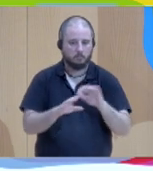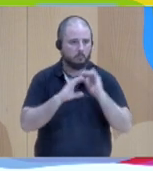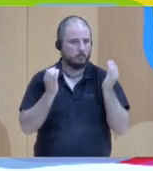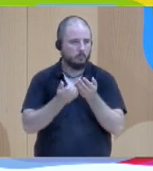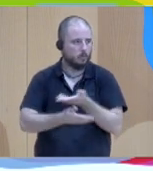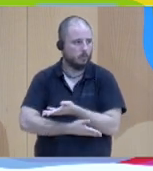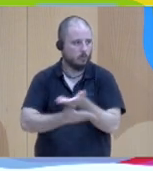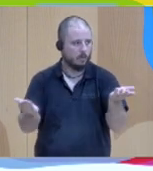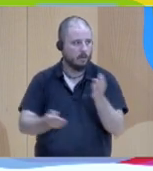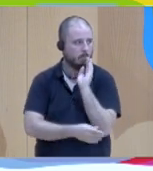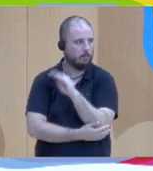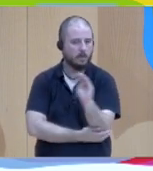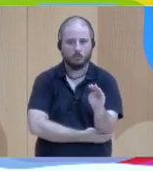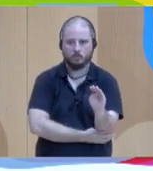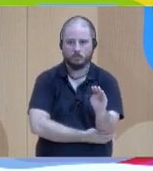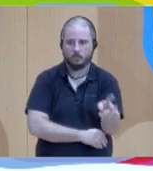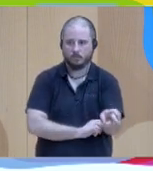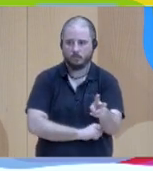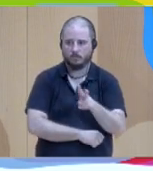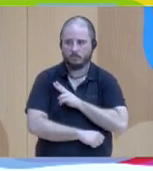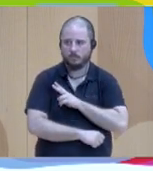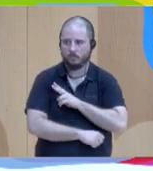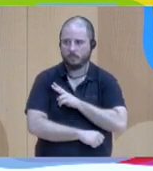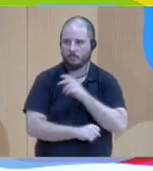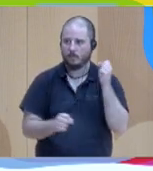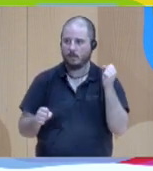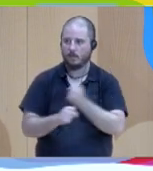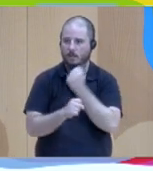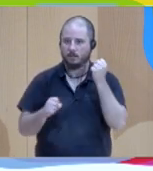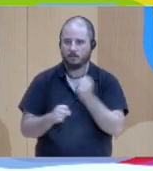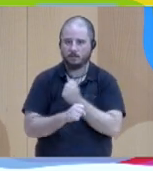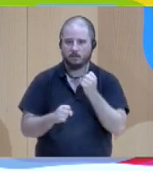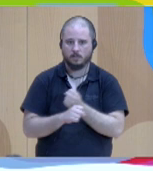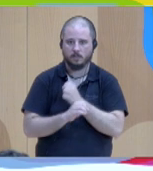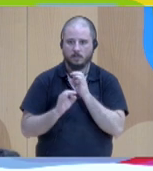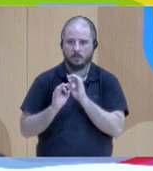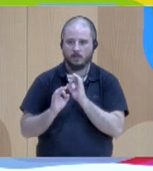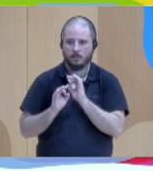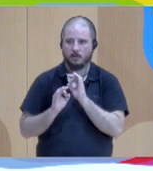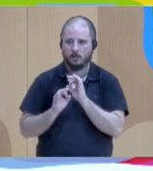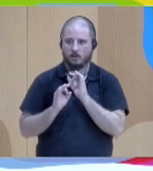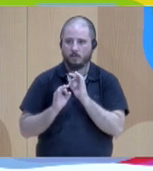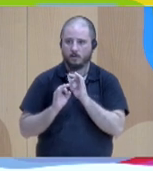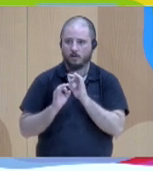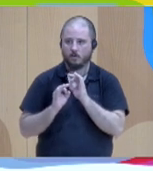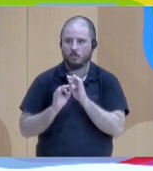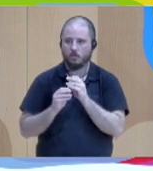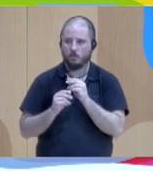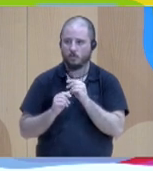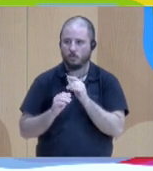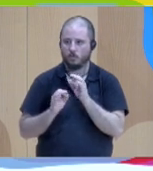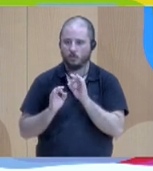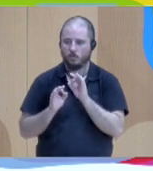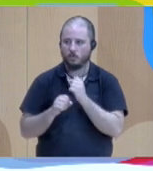when you have these situations where clients and families have multiple needs. Okay,